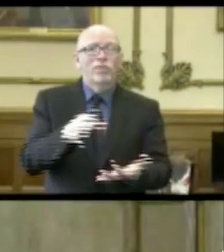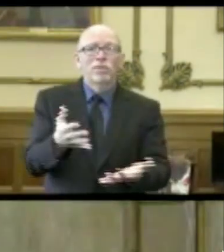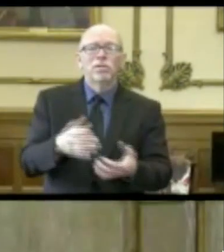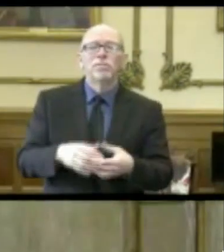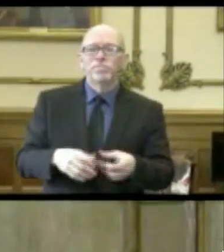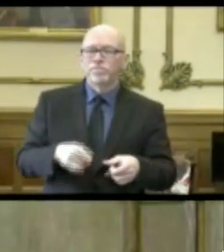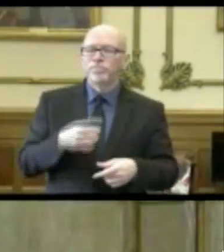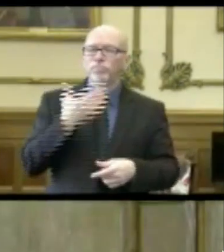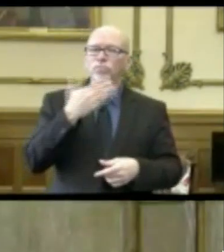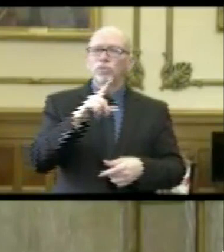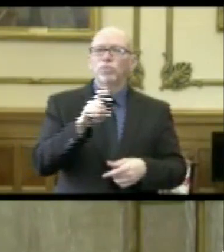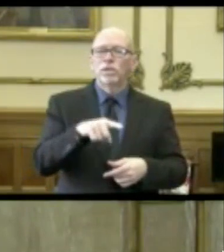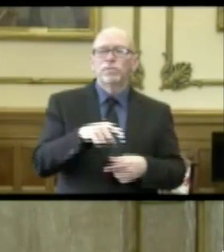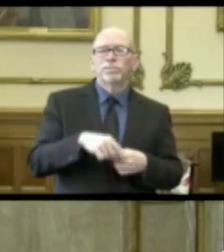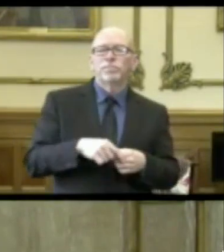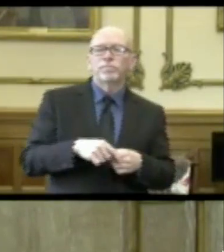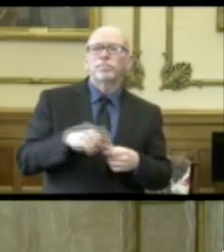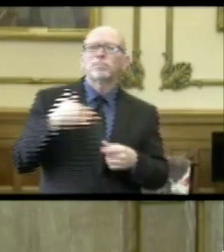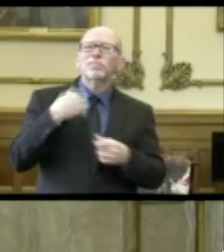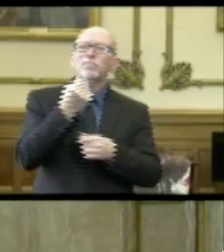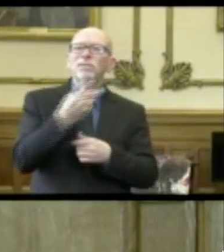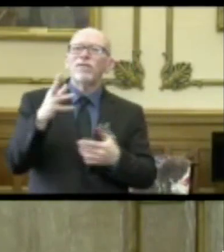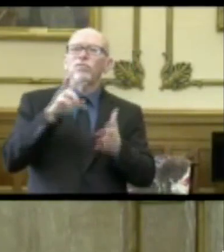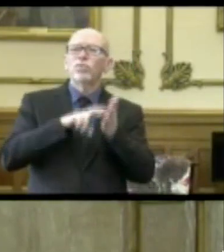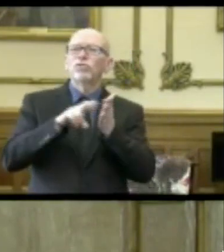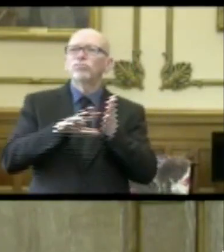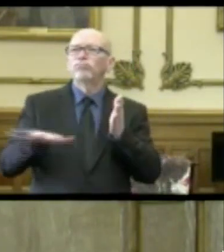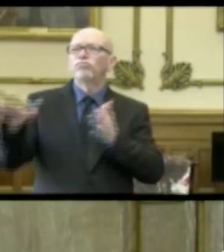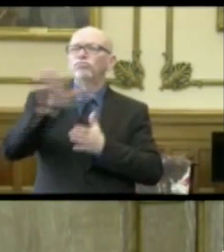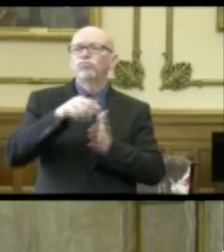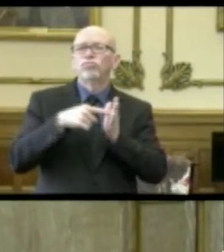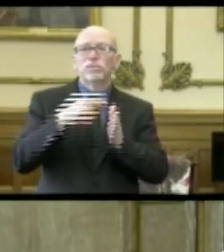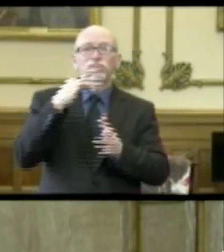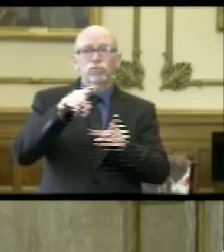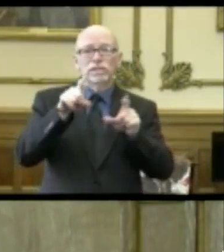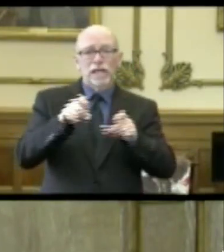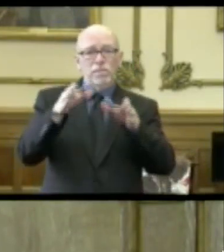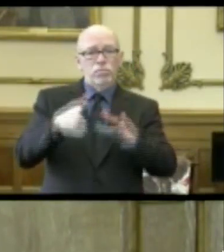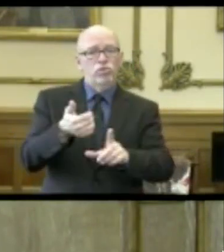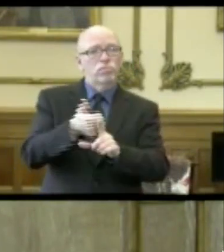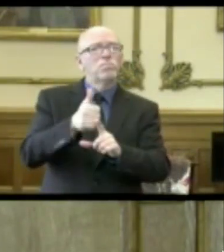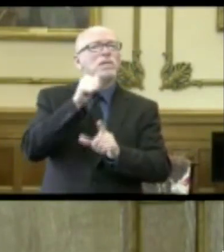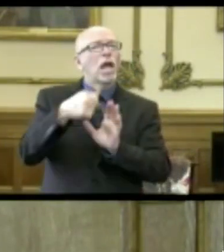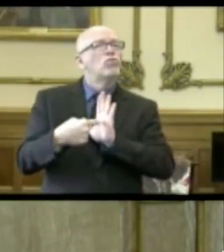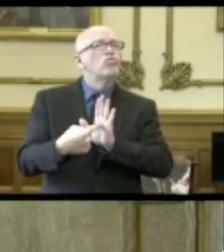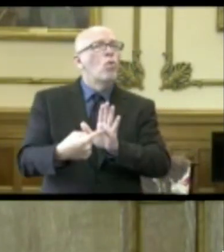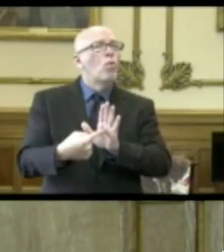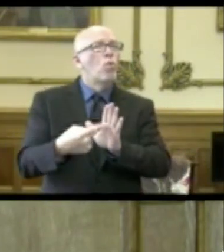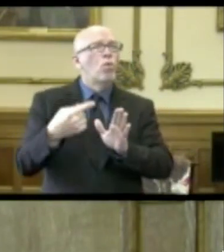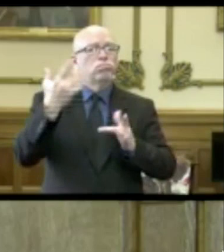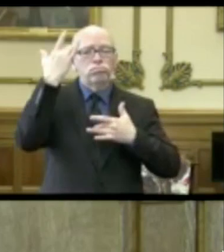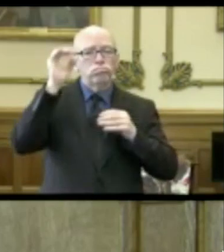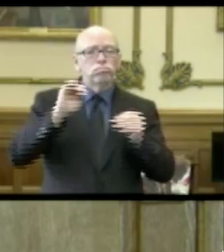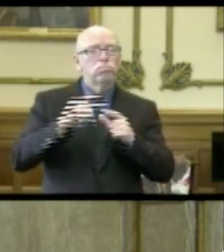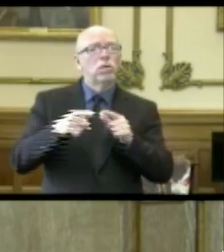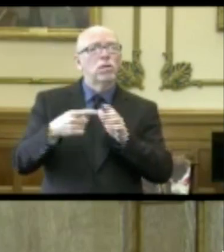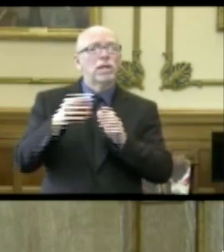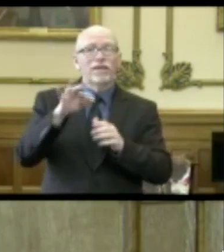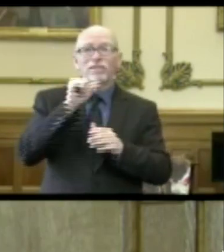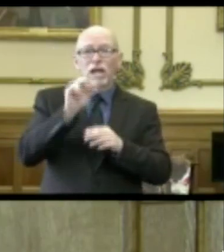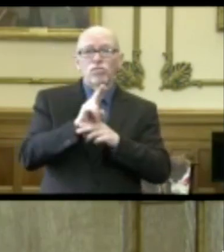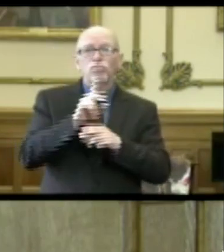question. There have been several studies out to show that when you test asymptomatic individuals, if you don't use a true